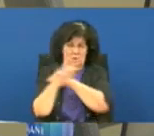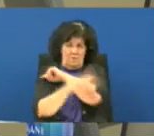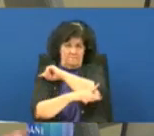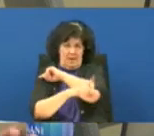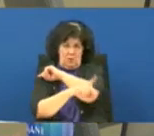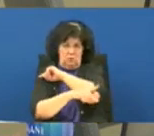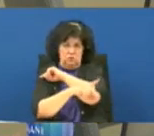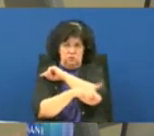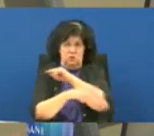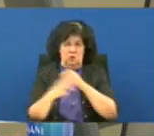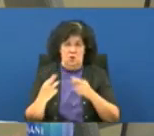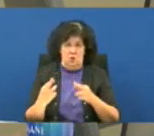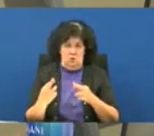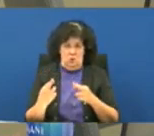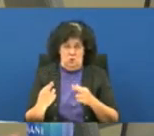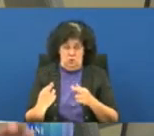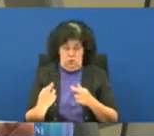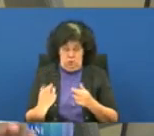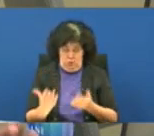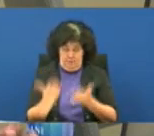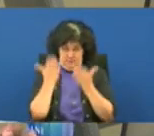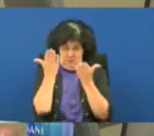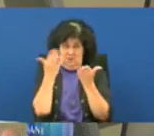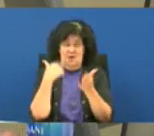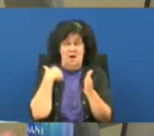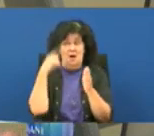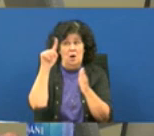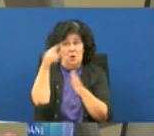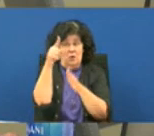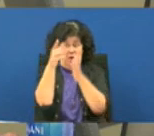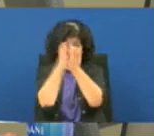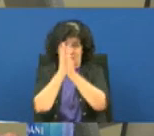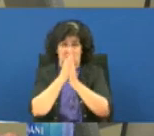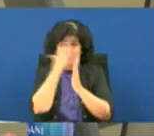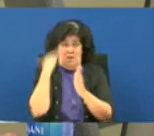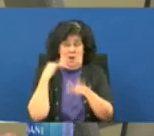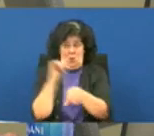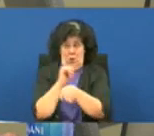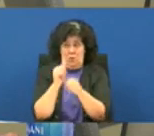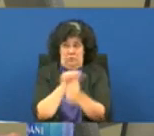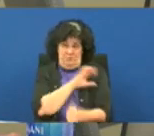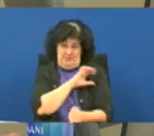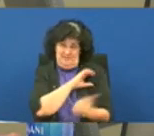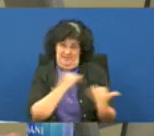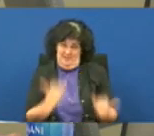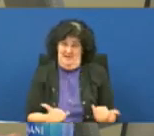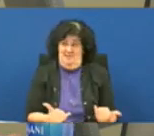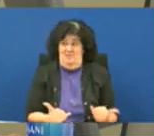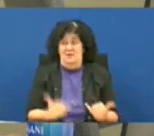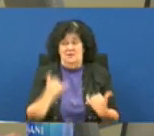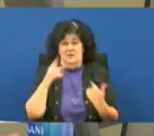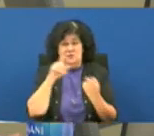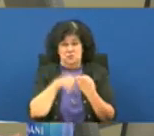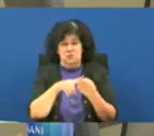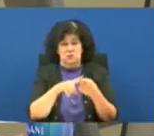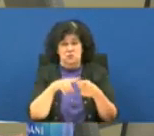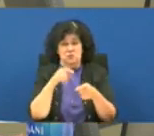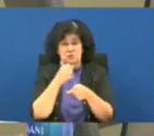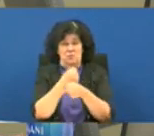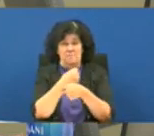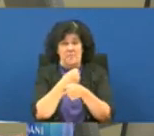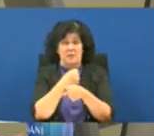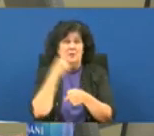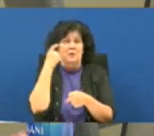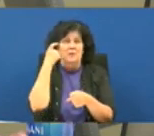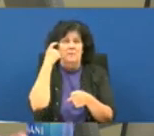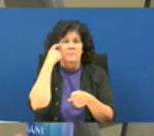represented my question is and i'm only asking this because i'm working with the police force to create something to call a mental health